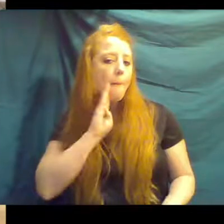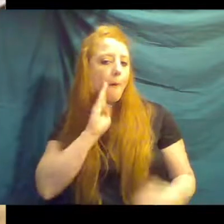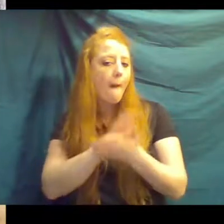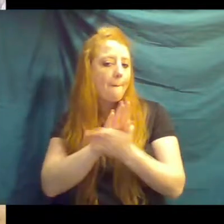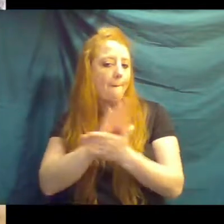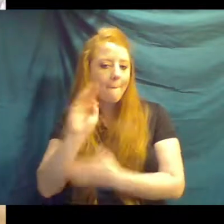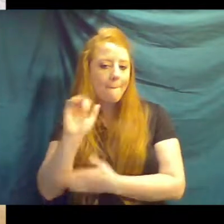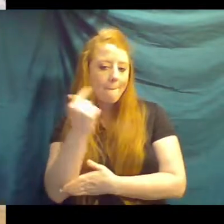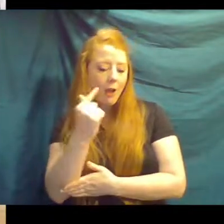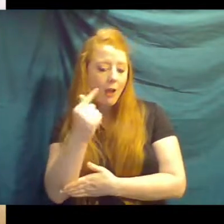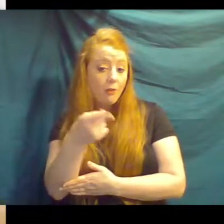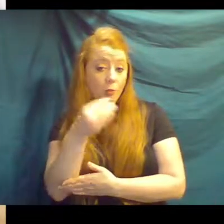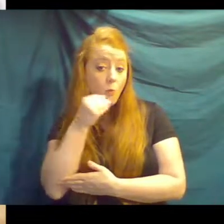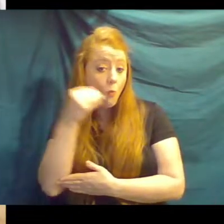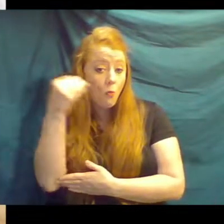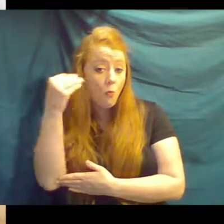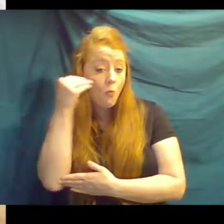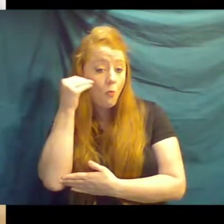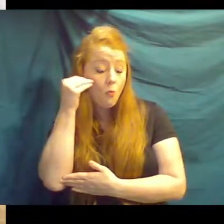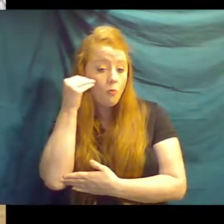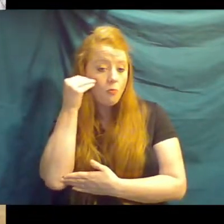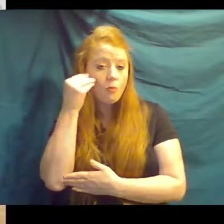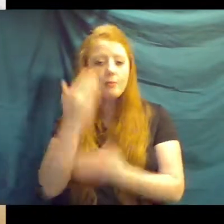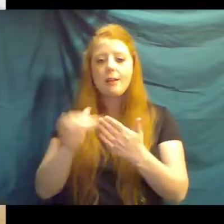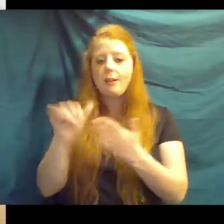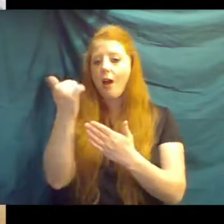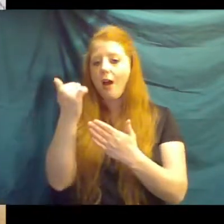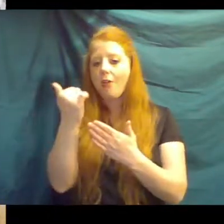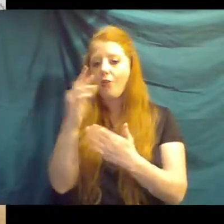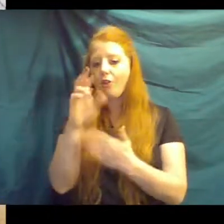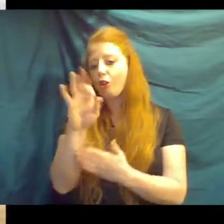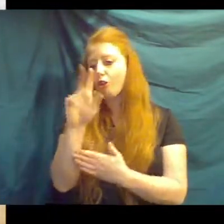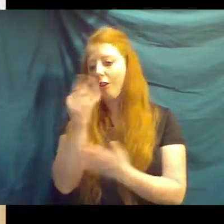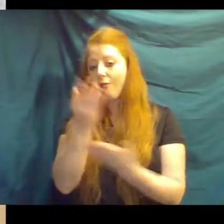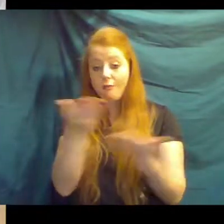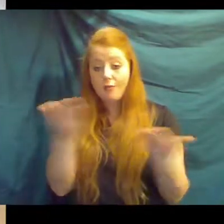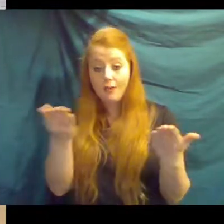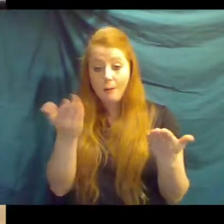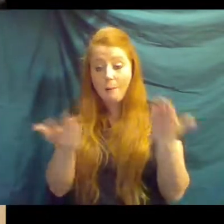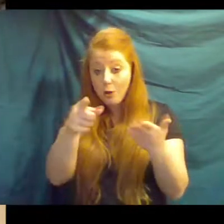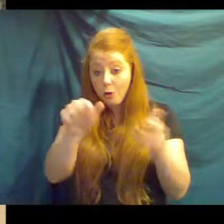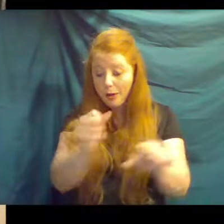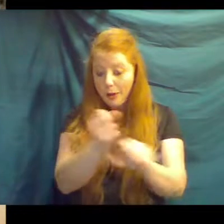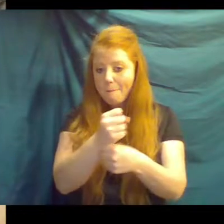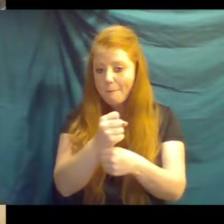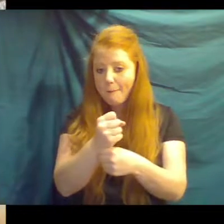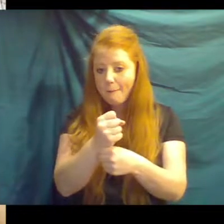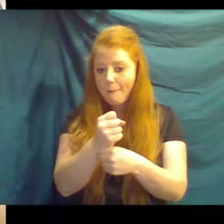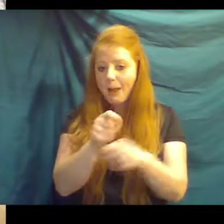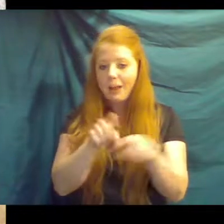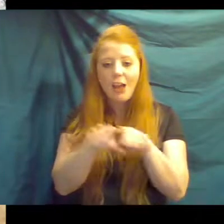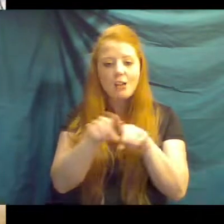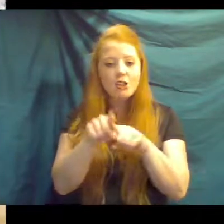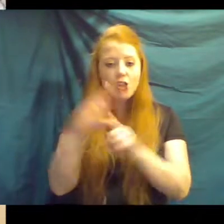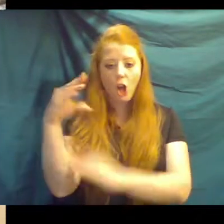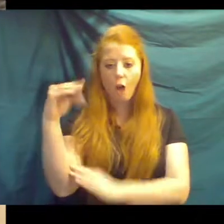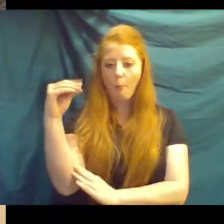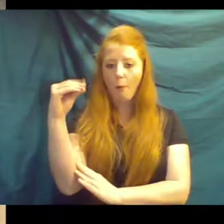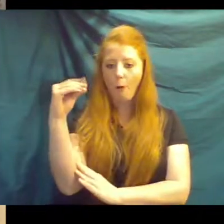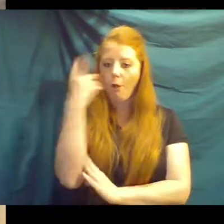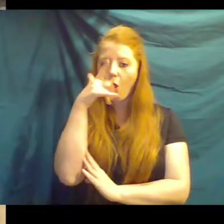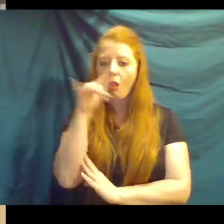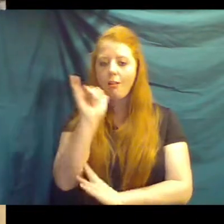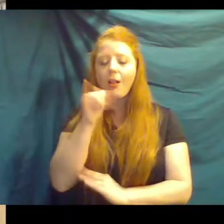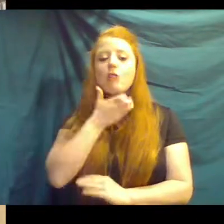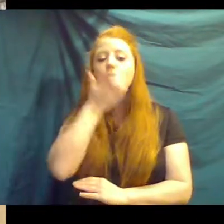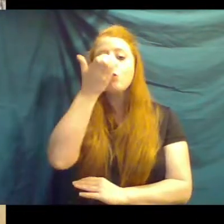around home and some other crafty items, we're hoping you can make us sock puppets that look like giraffe. Now, don't forget